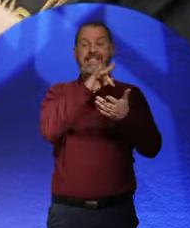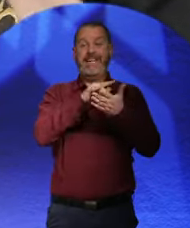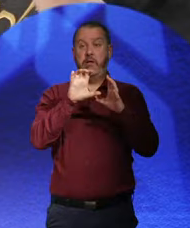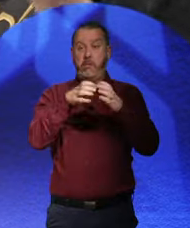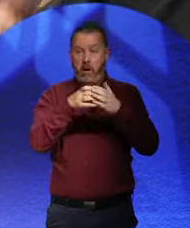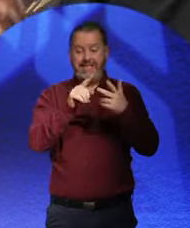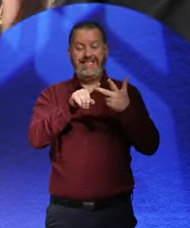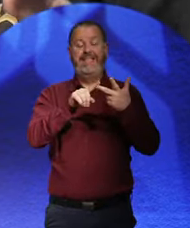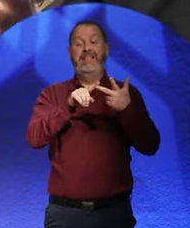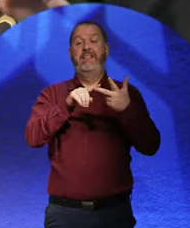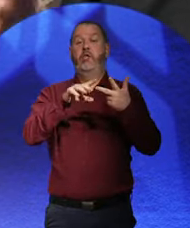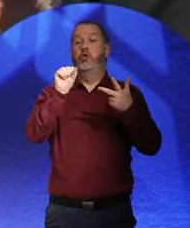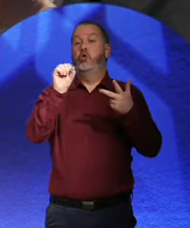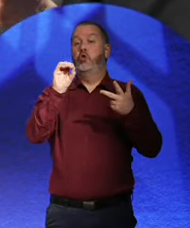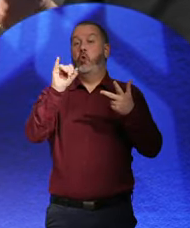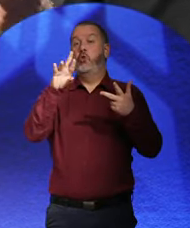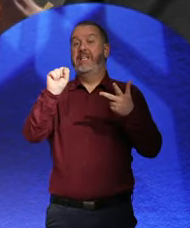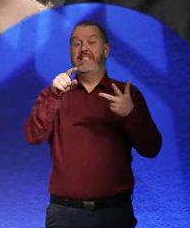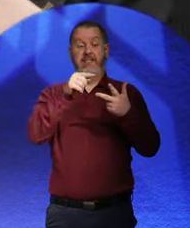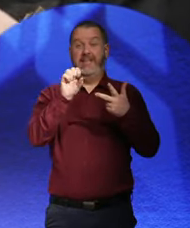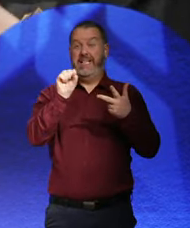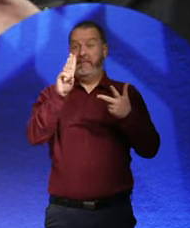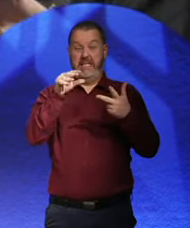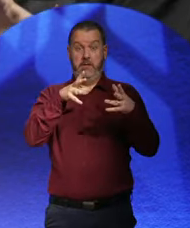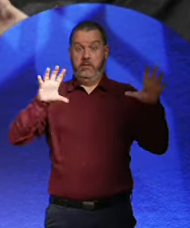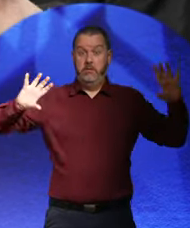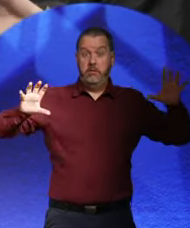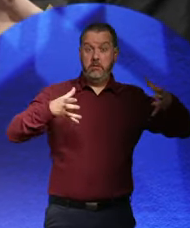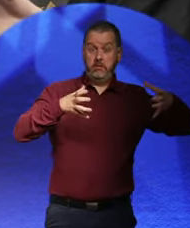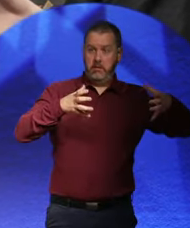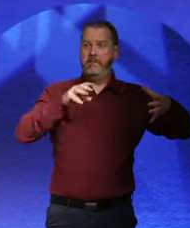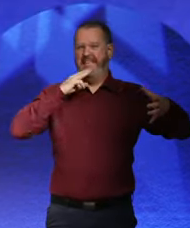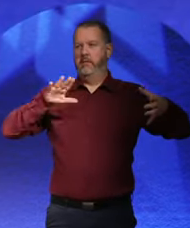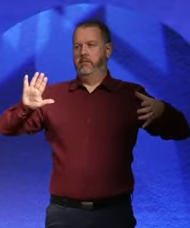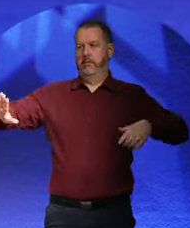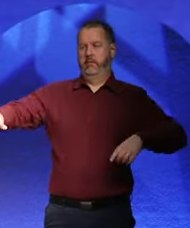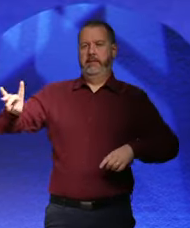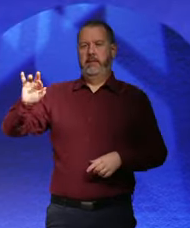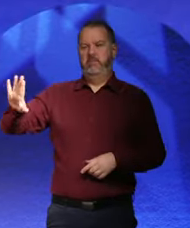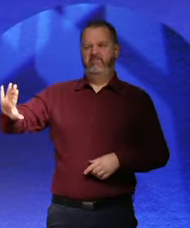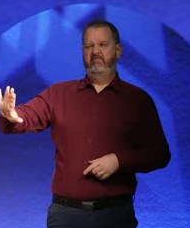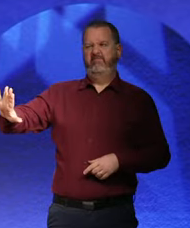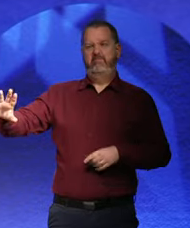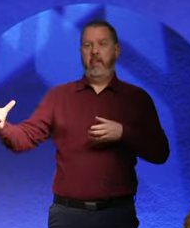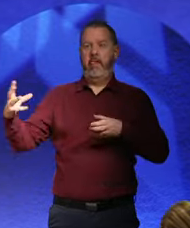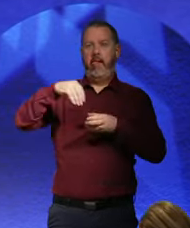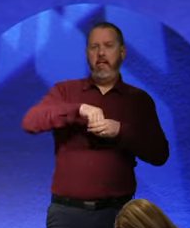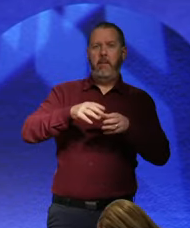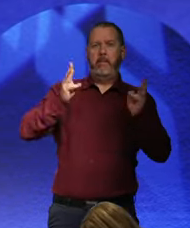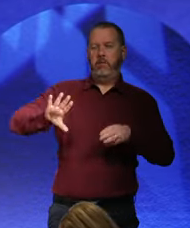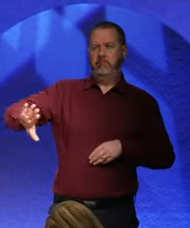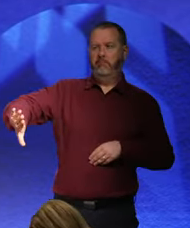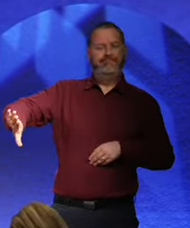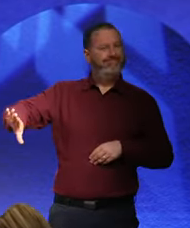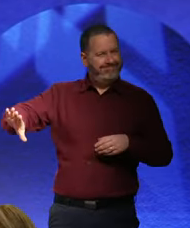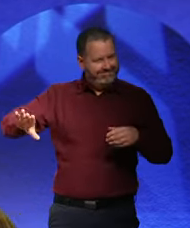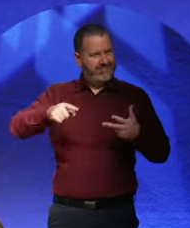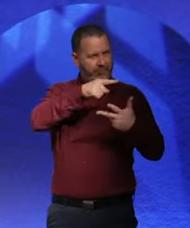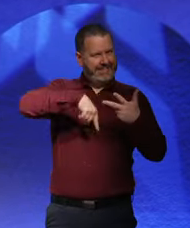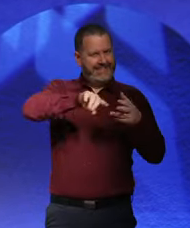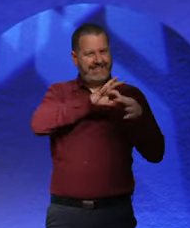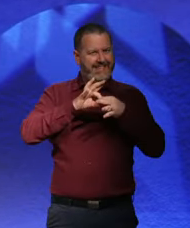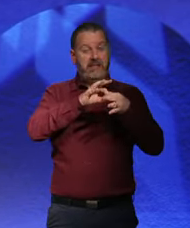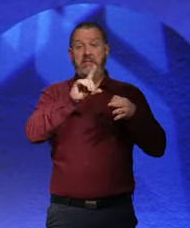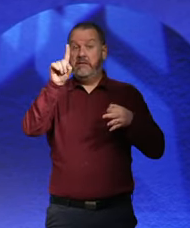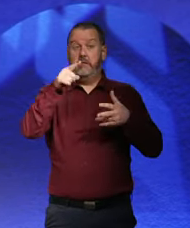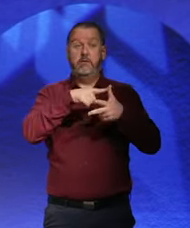And you probably could have kept Hitler out of power if those three could have worked together. The Communists wouldn't work